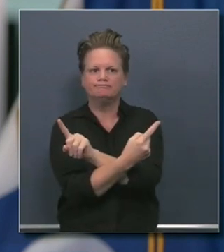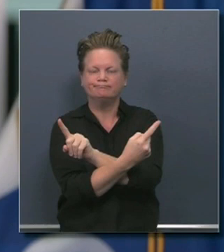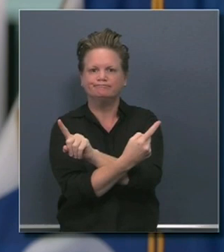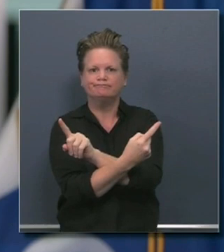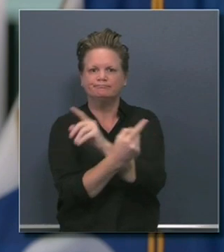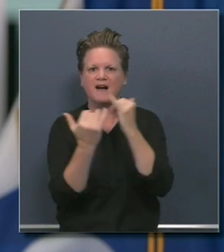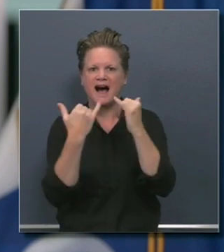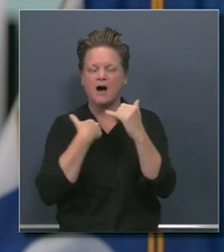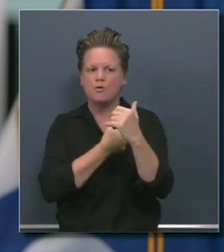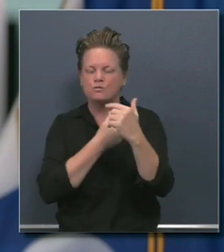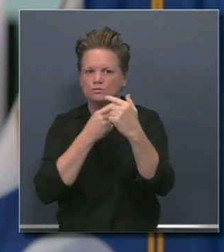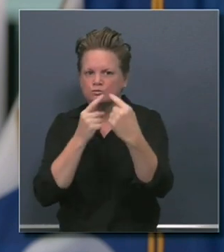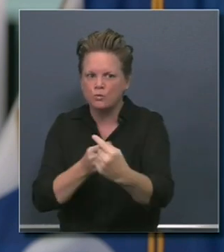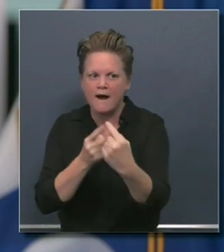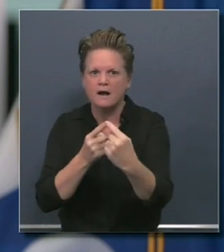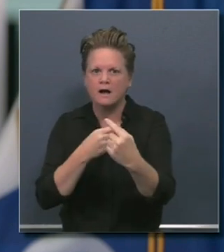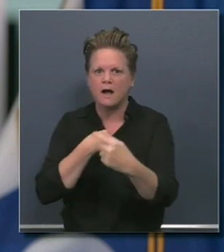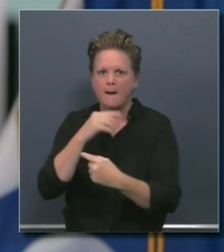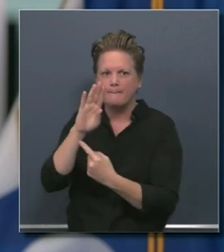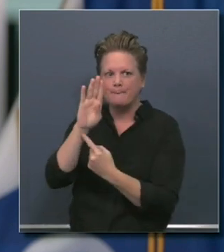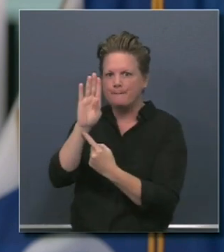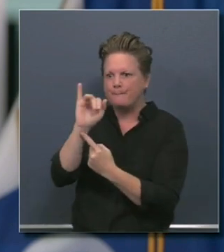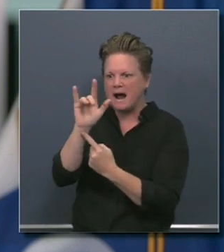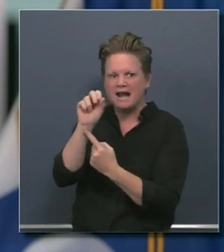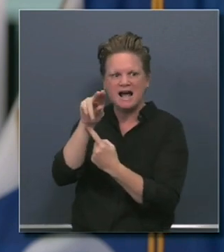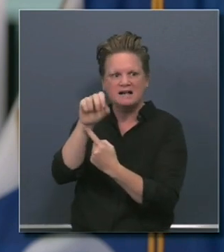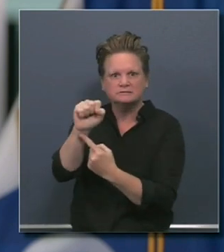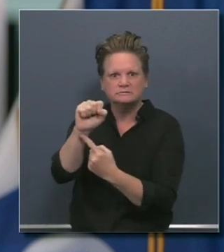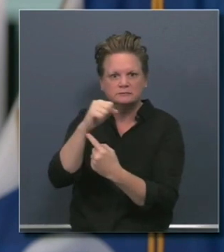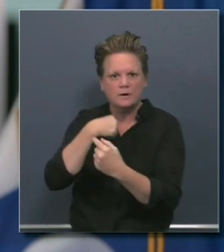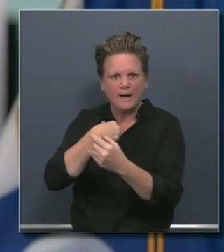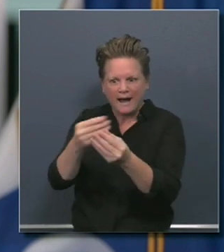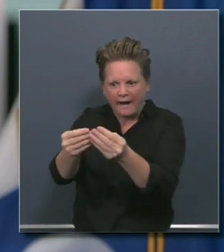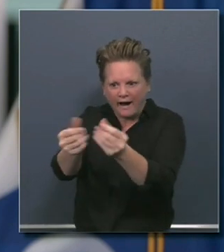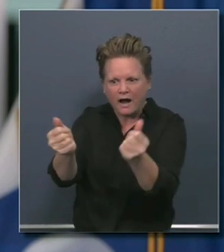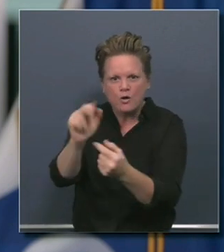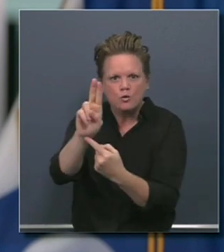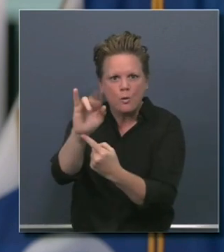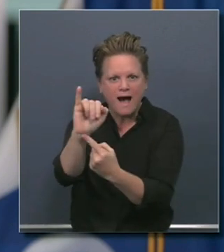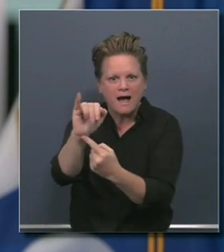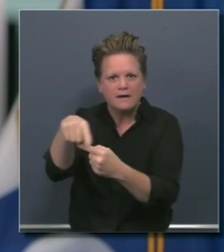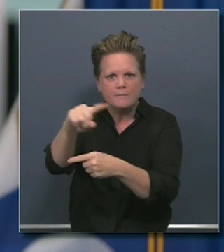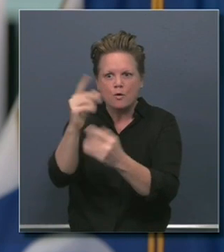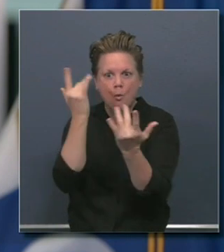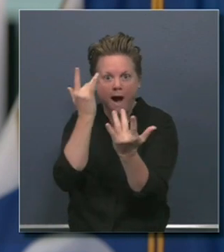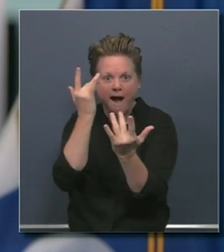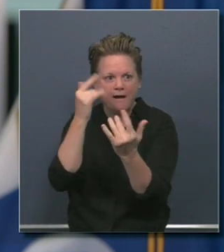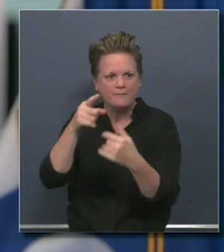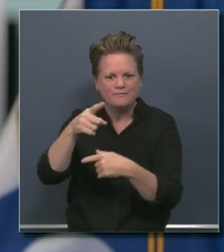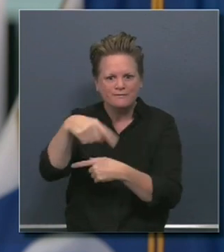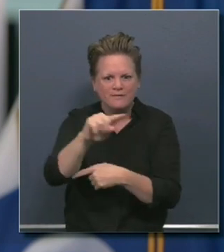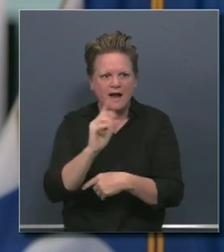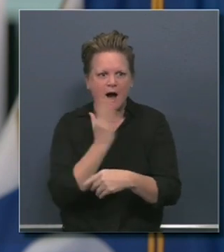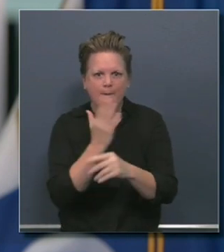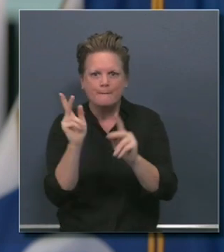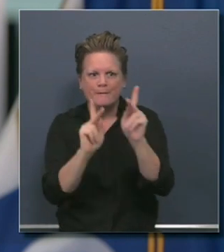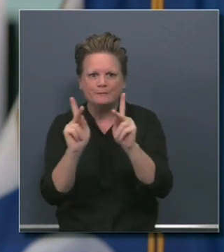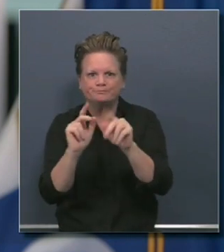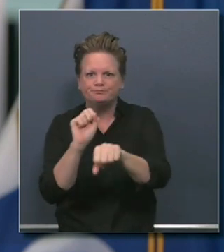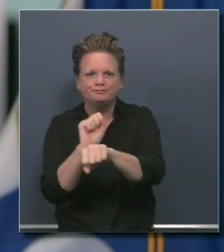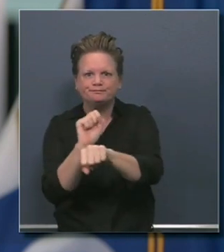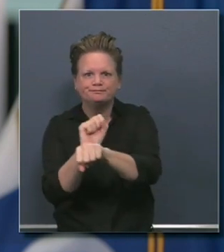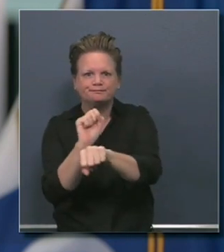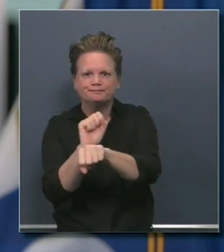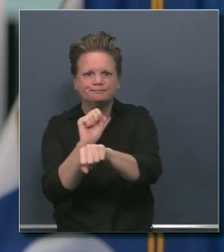tens of billions of dollars in budget deficits directly, as an impact directly caused because of the impact